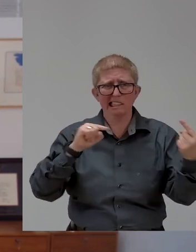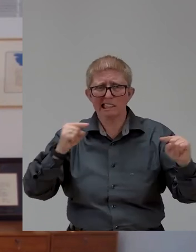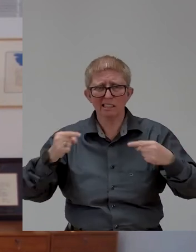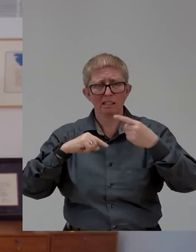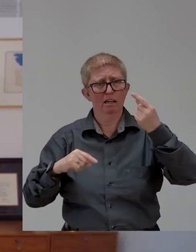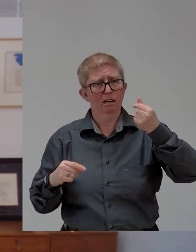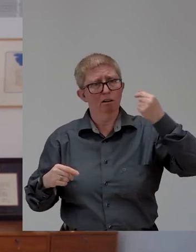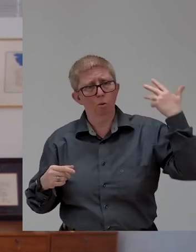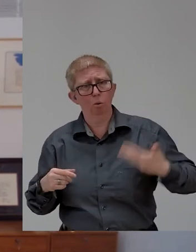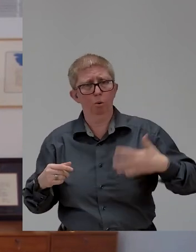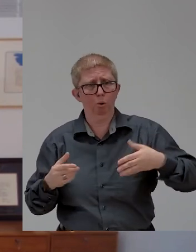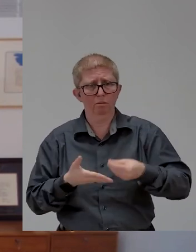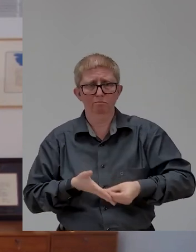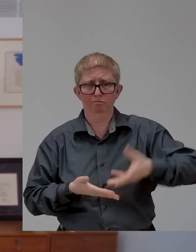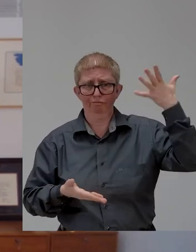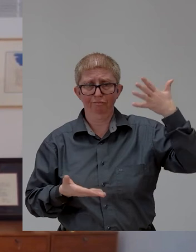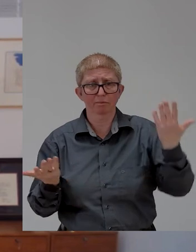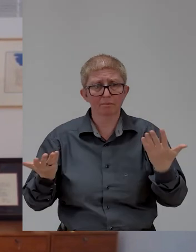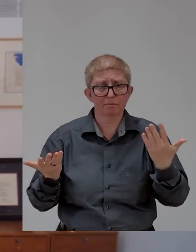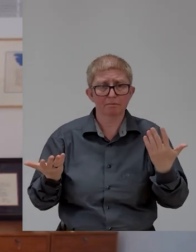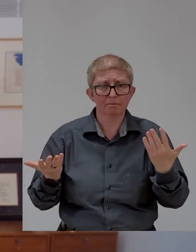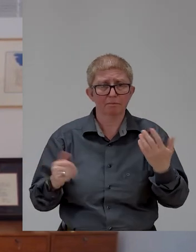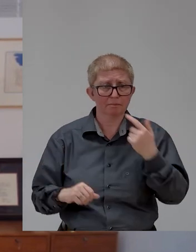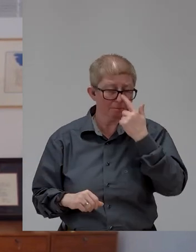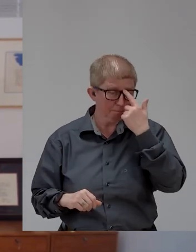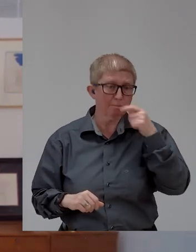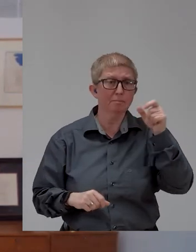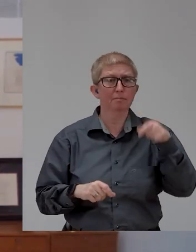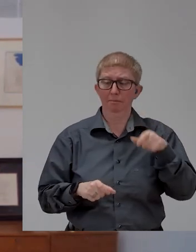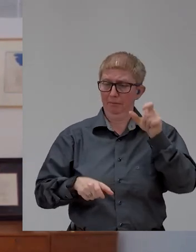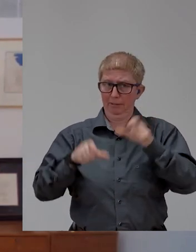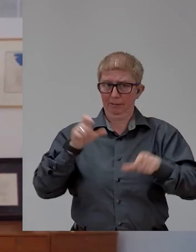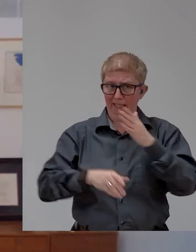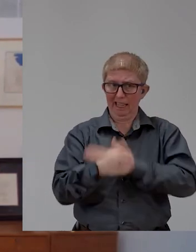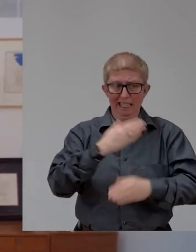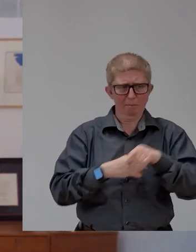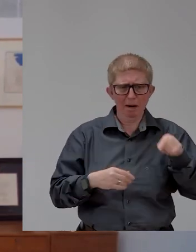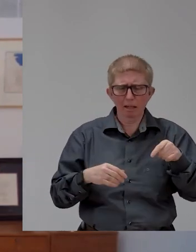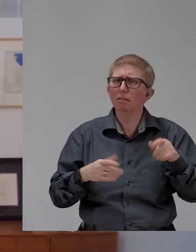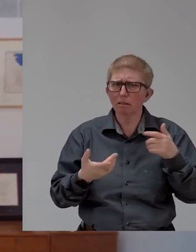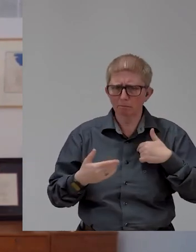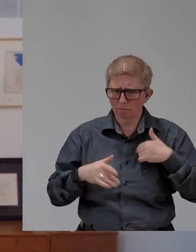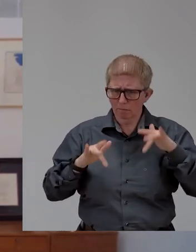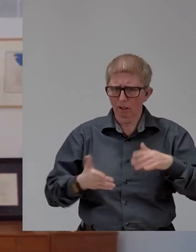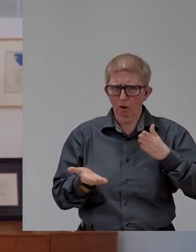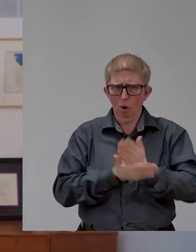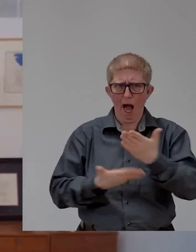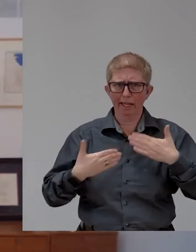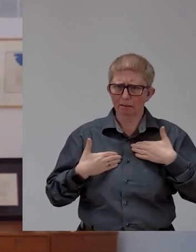that people with disabilities should have the right to use our mobile app or our website. So, how do we deal with